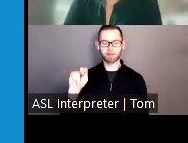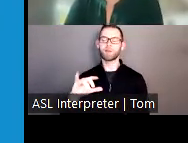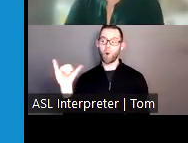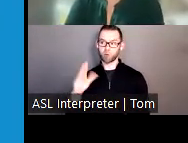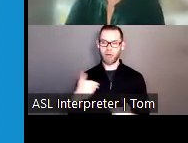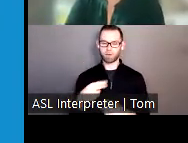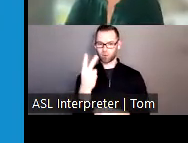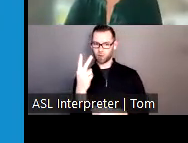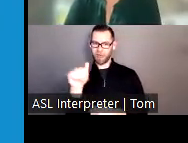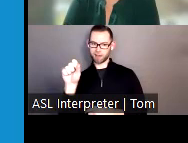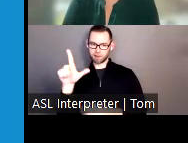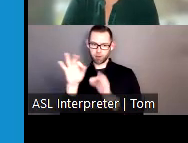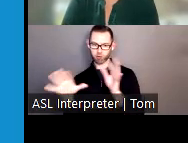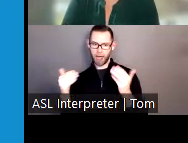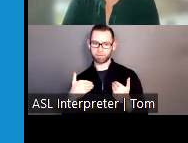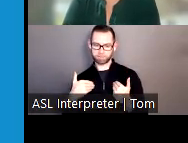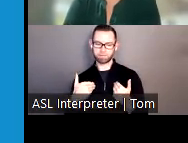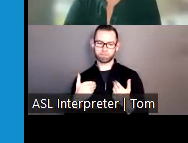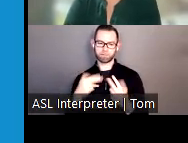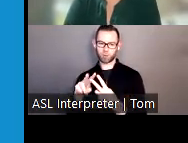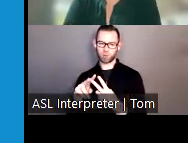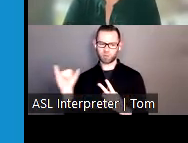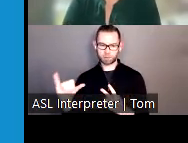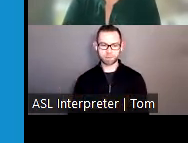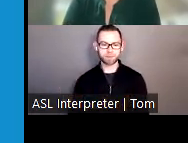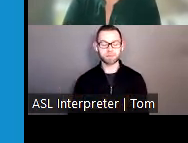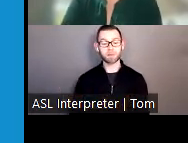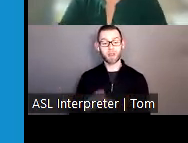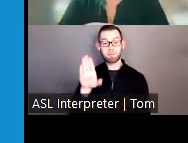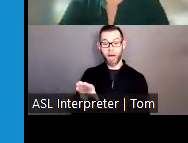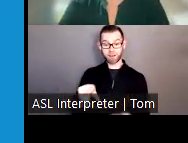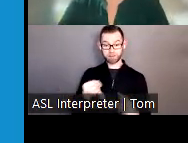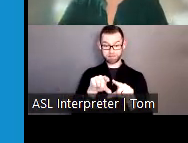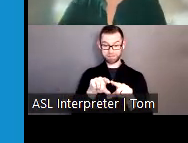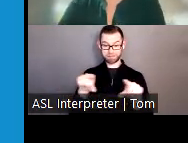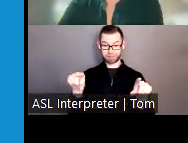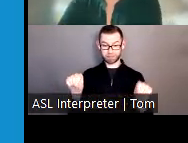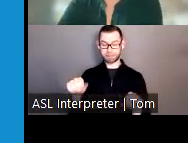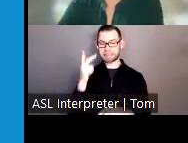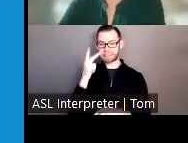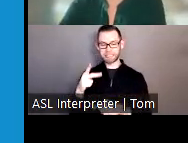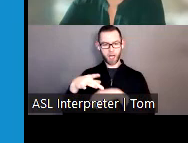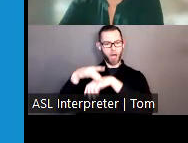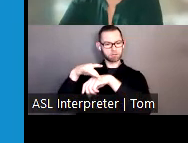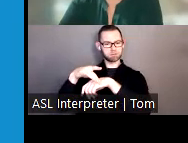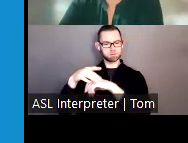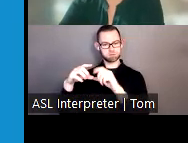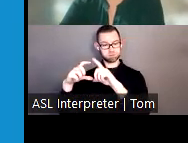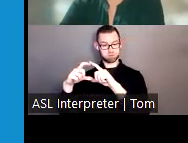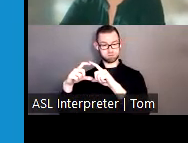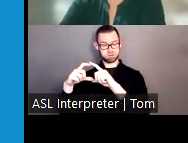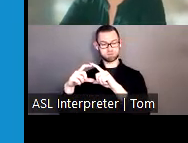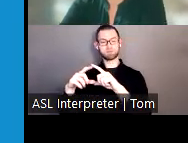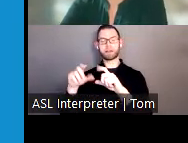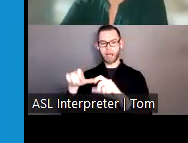At the bottom of your screen, you will see an interpretation globe. Please click on the globe and select a language